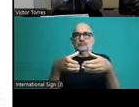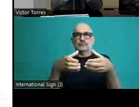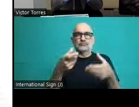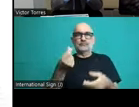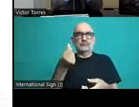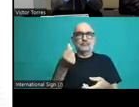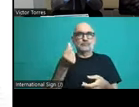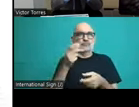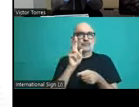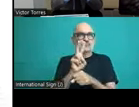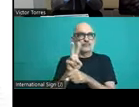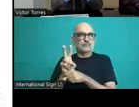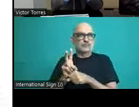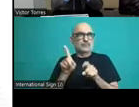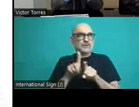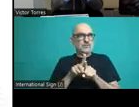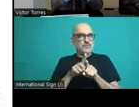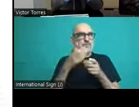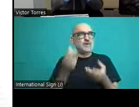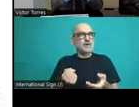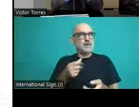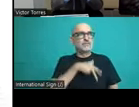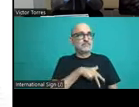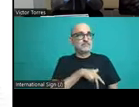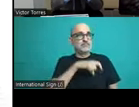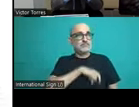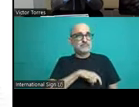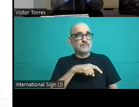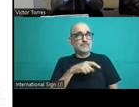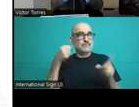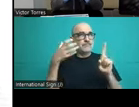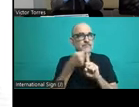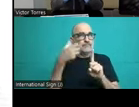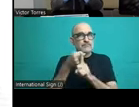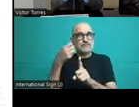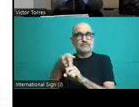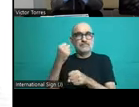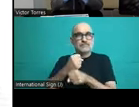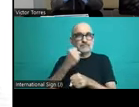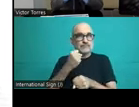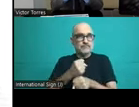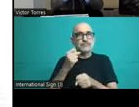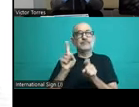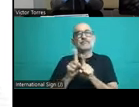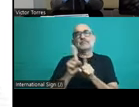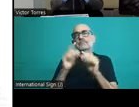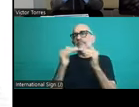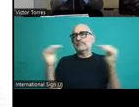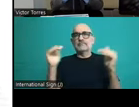private insurance and also the work accidents insurance have a